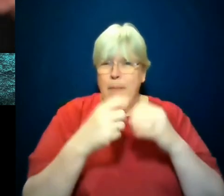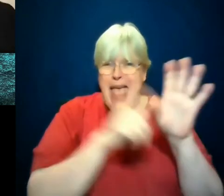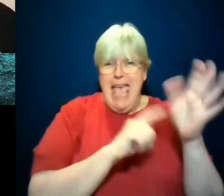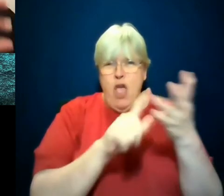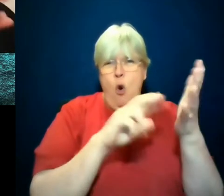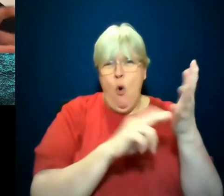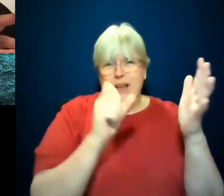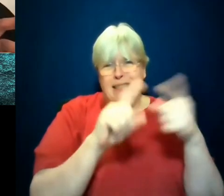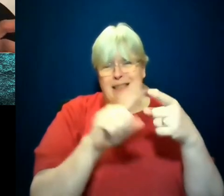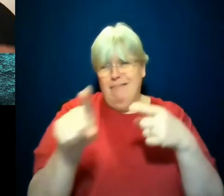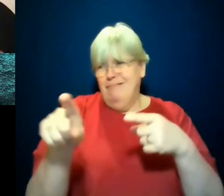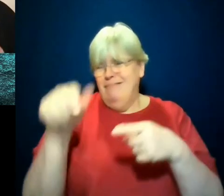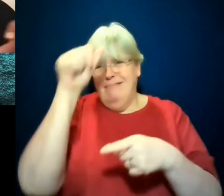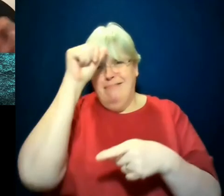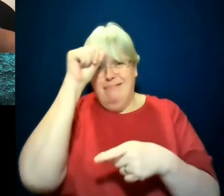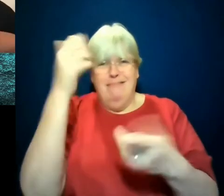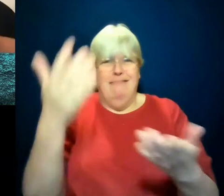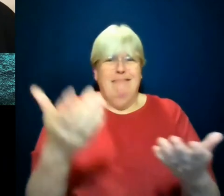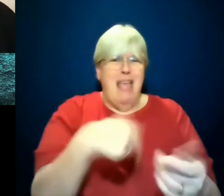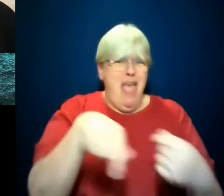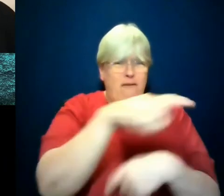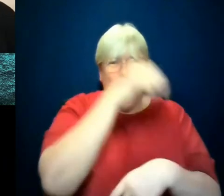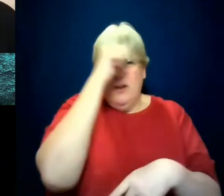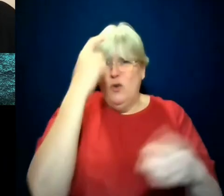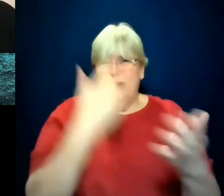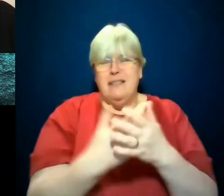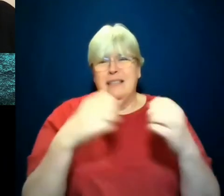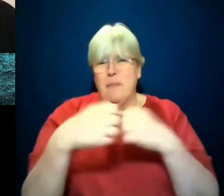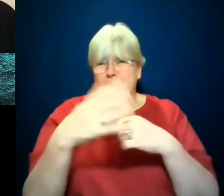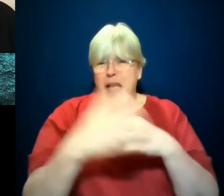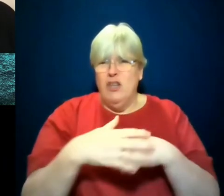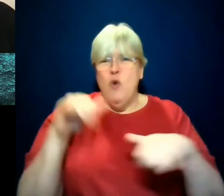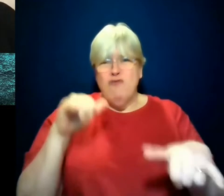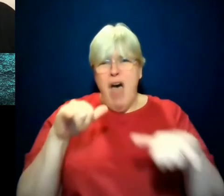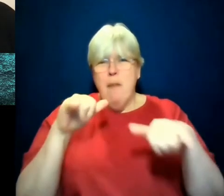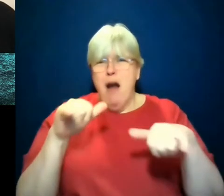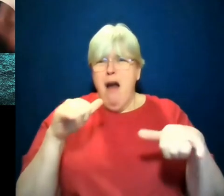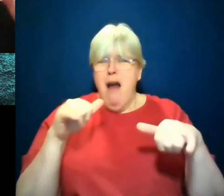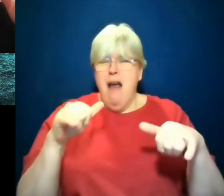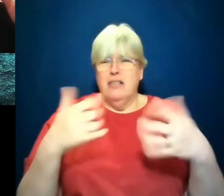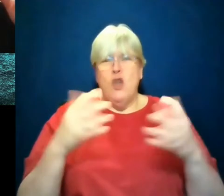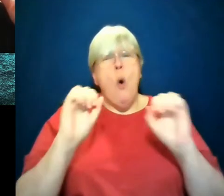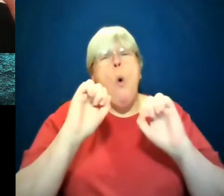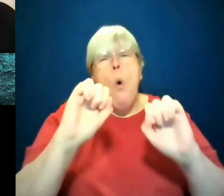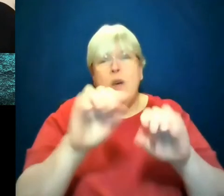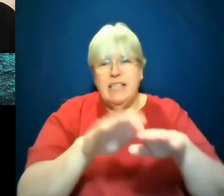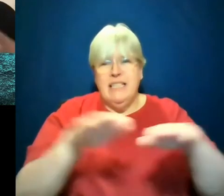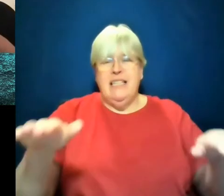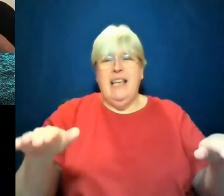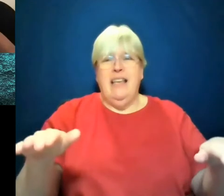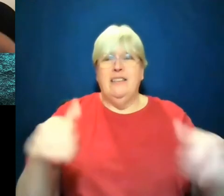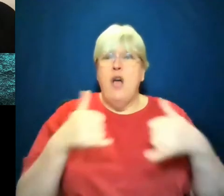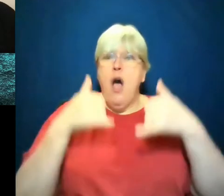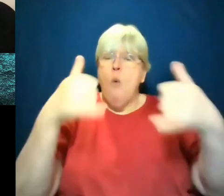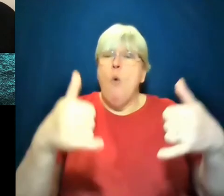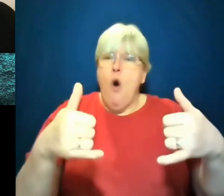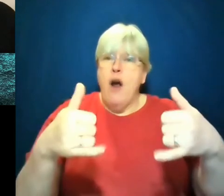Black woman known deeply in R&B, married to this rapper, own, I mean, owned the stage at an awards event